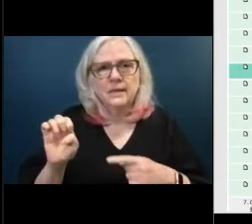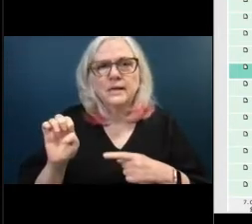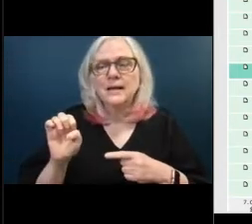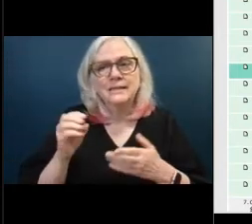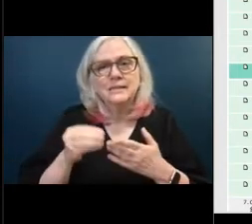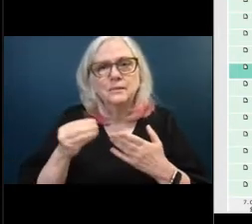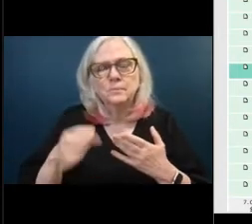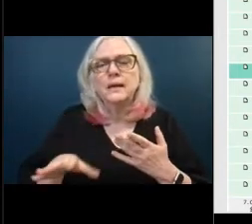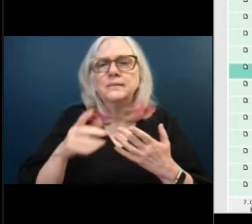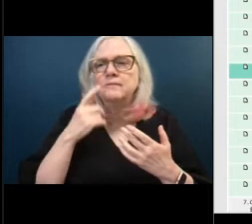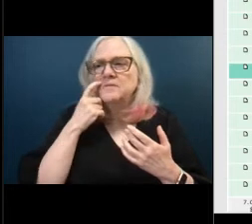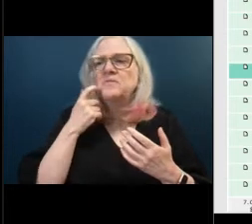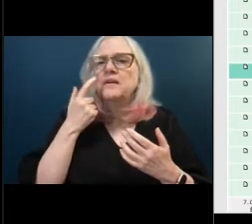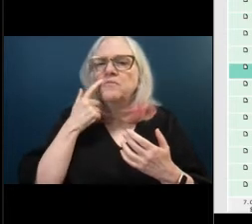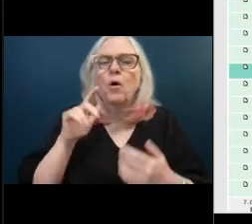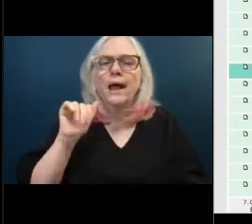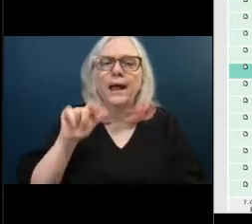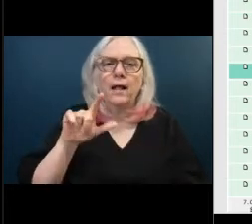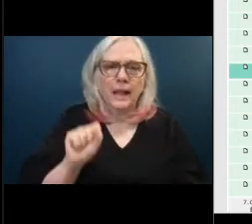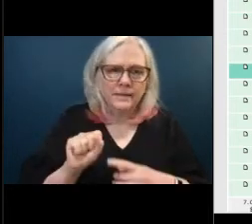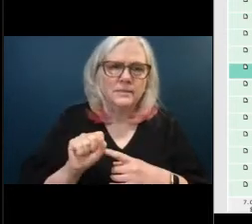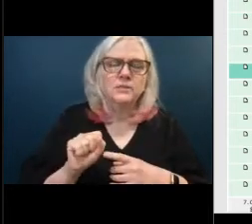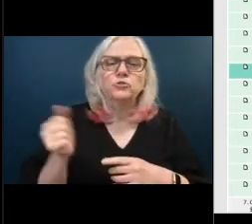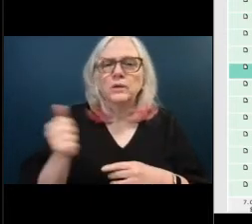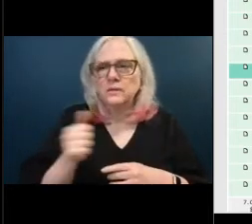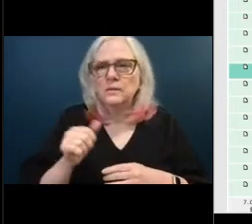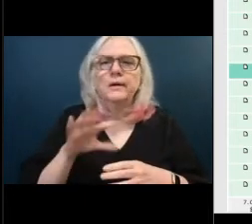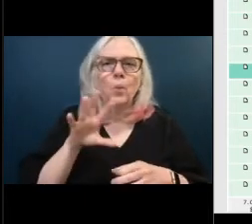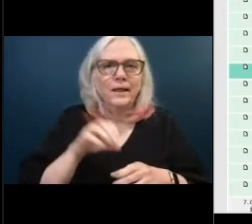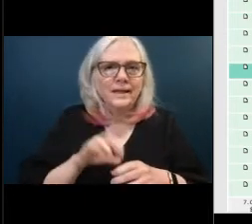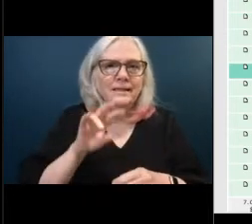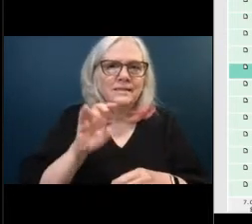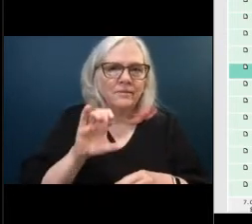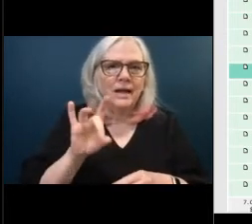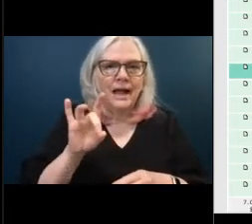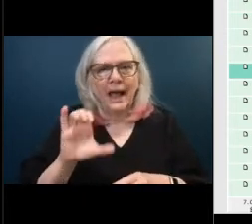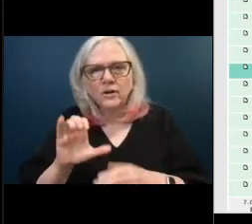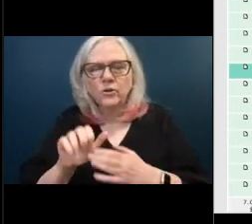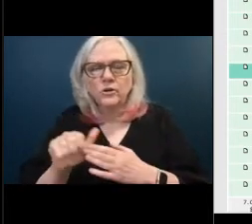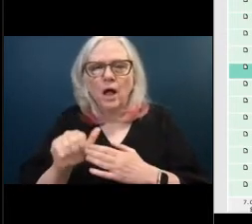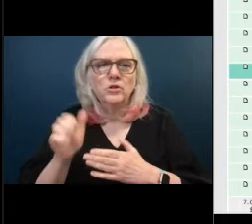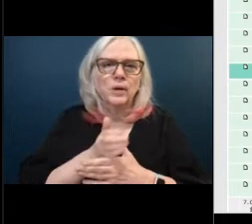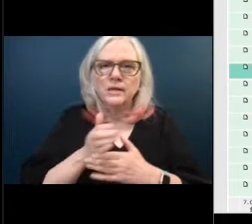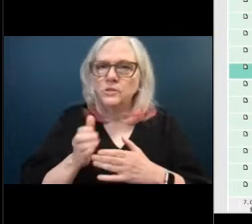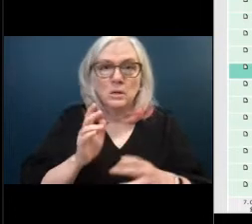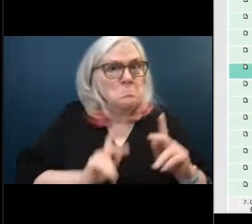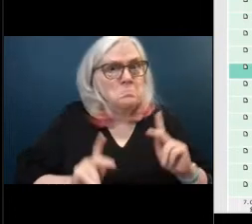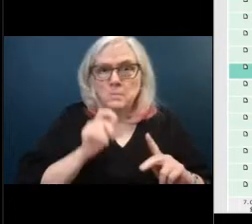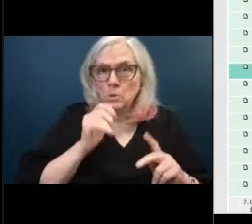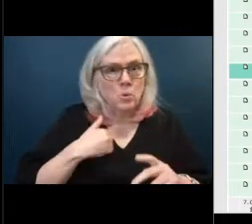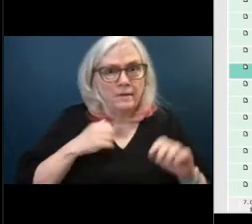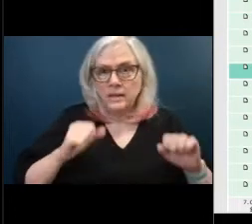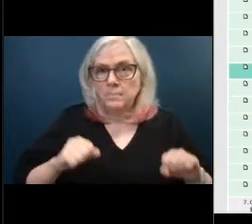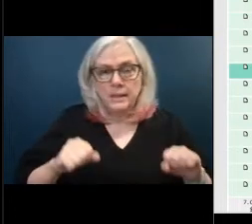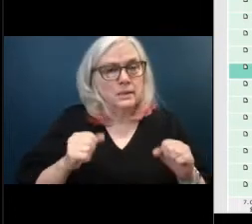transport somewhere in the seven or eight hundred dollar range so we're just finding that individuals just don't have the ability to pay one of the